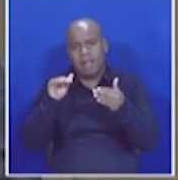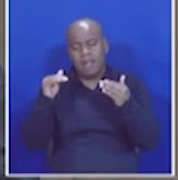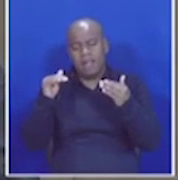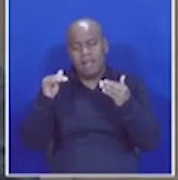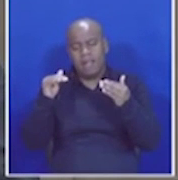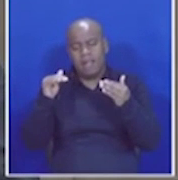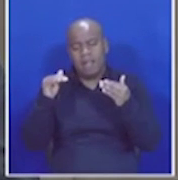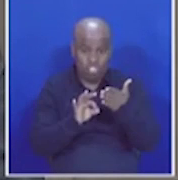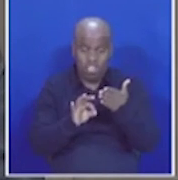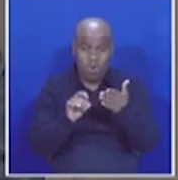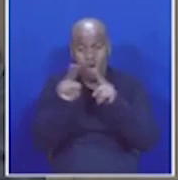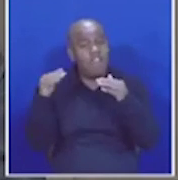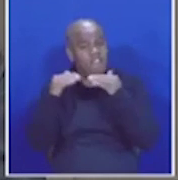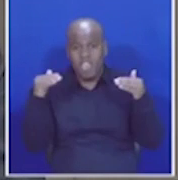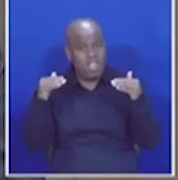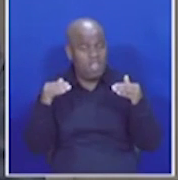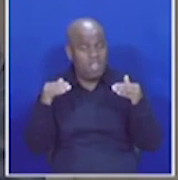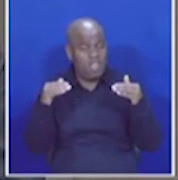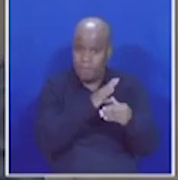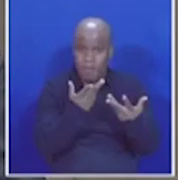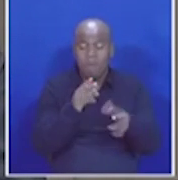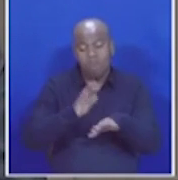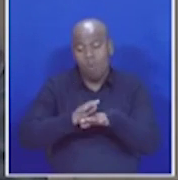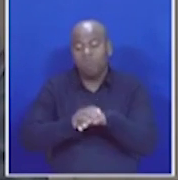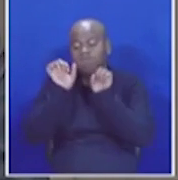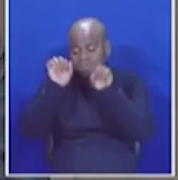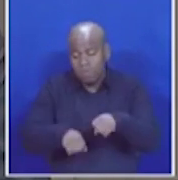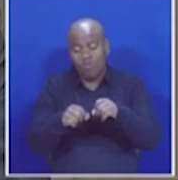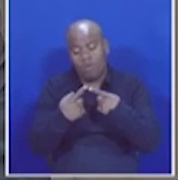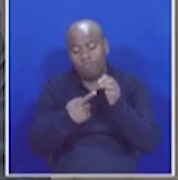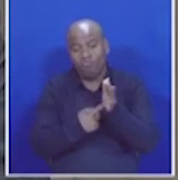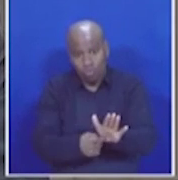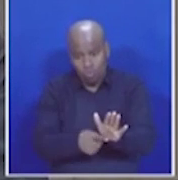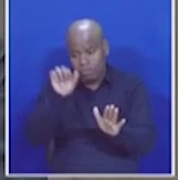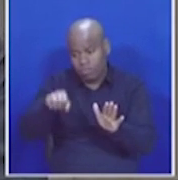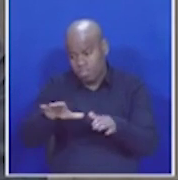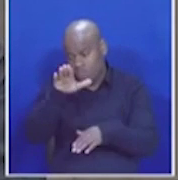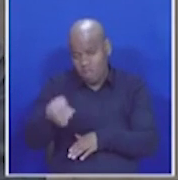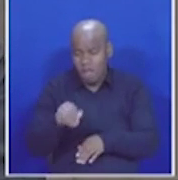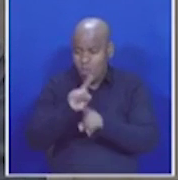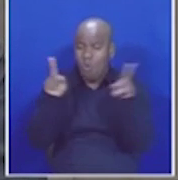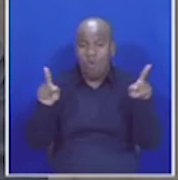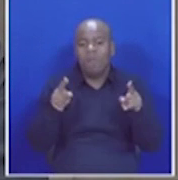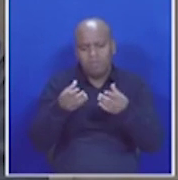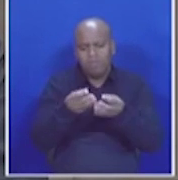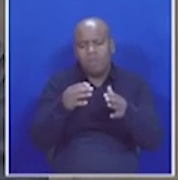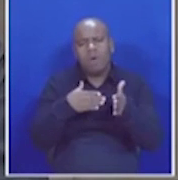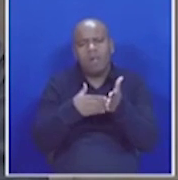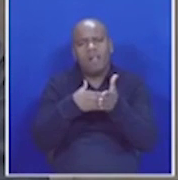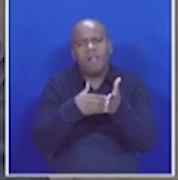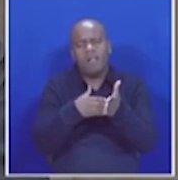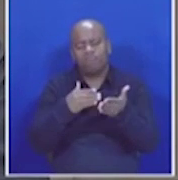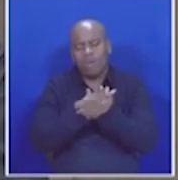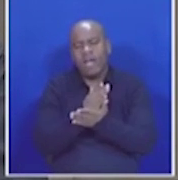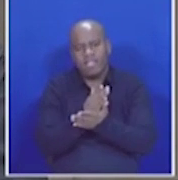and as fair as they are said to be. The IFP wishes to point out that South Africans should not be denied the right to vote on the